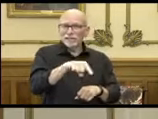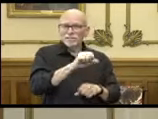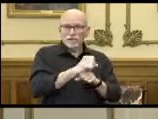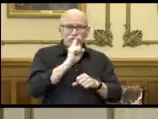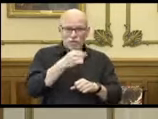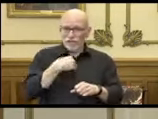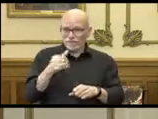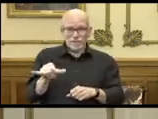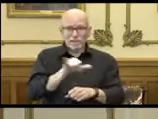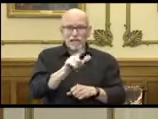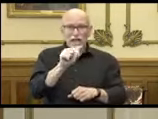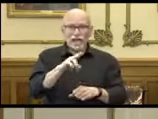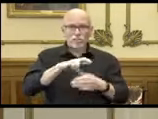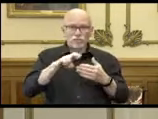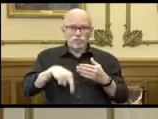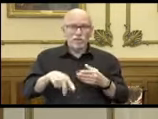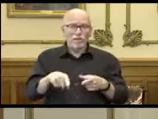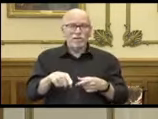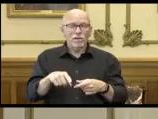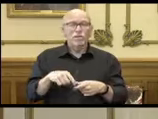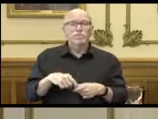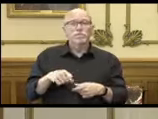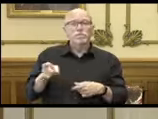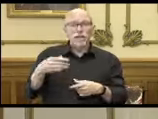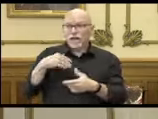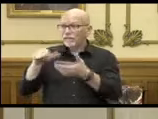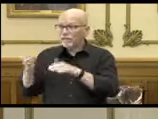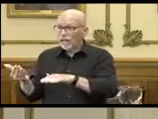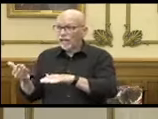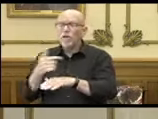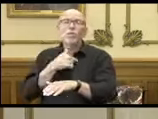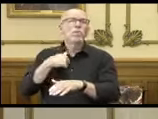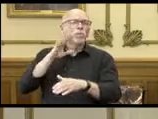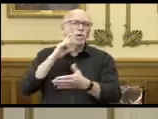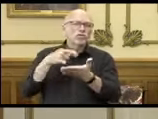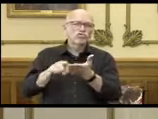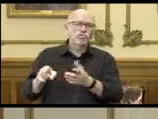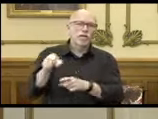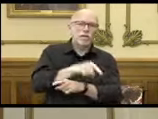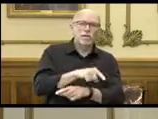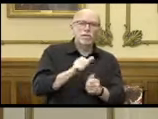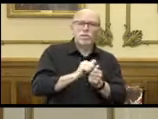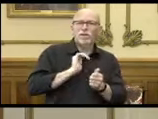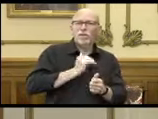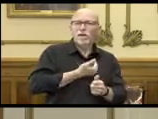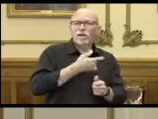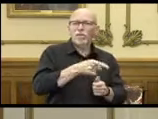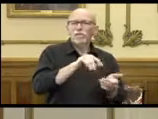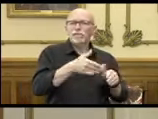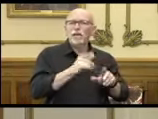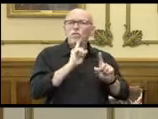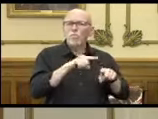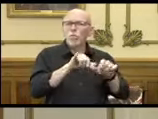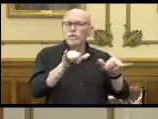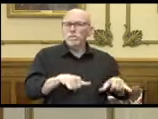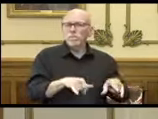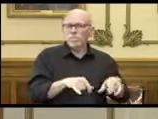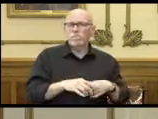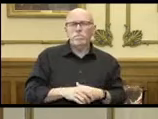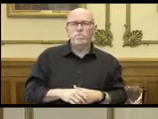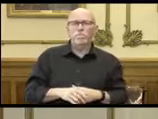corresponding lab result. If they have a death we want to also cross-check that with our death reporting systems.